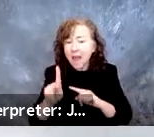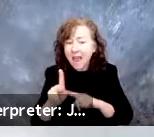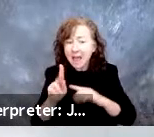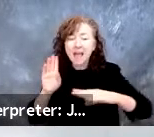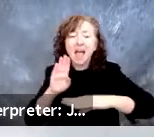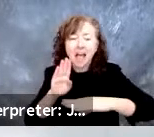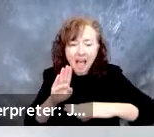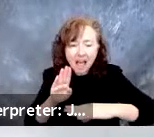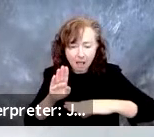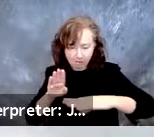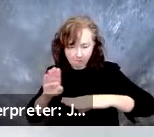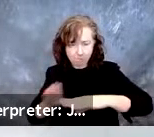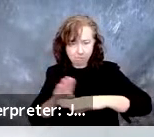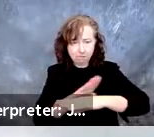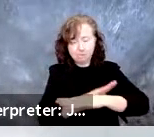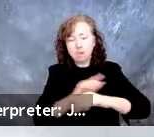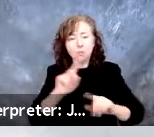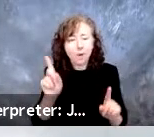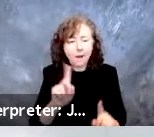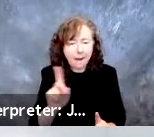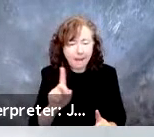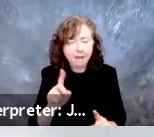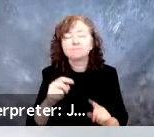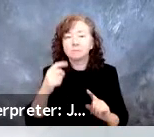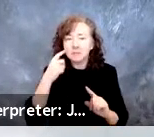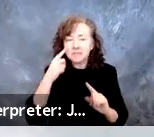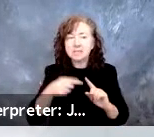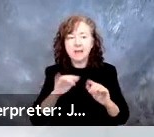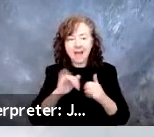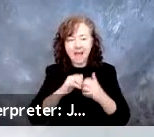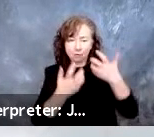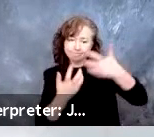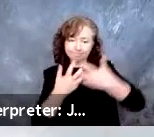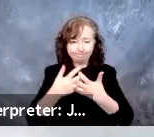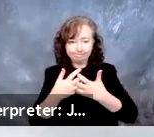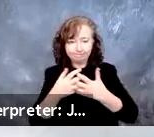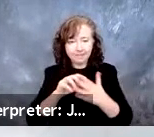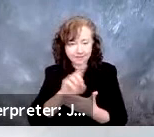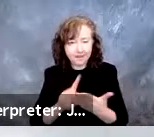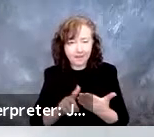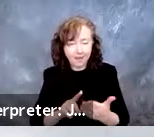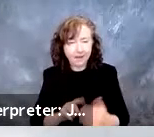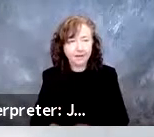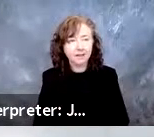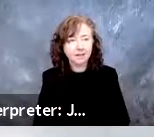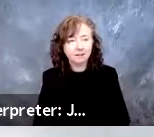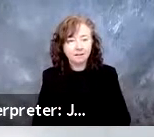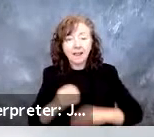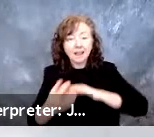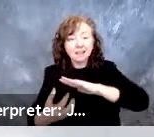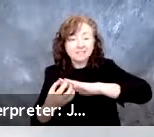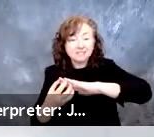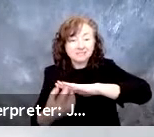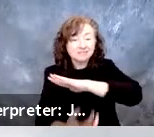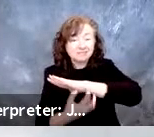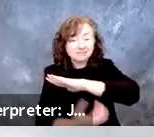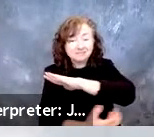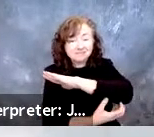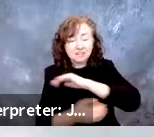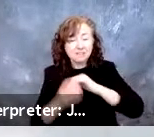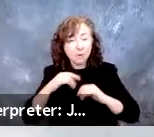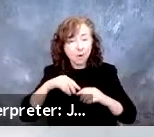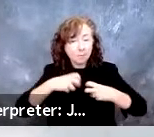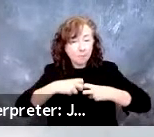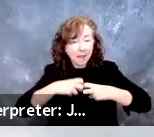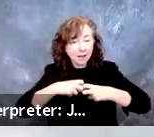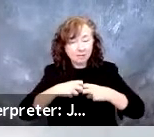getting a good step in is really important. They tend to preclude easily attaching lifts or even ramps or